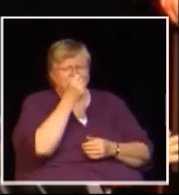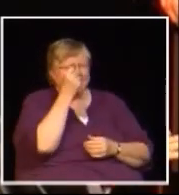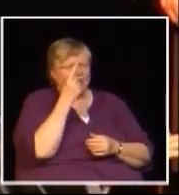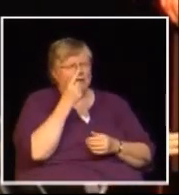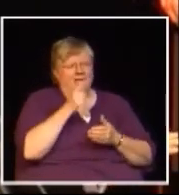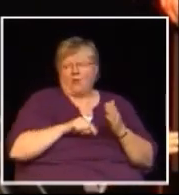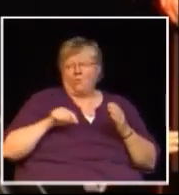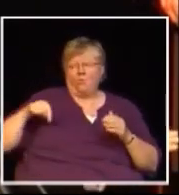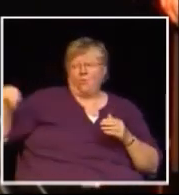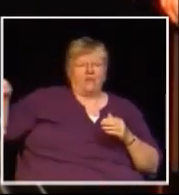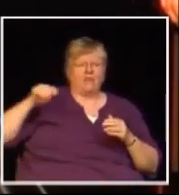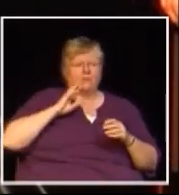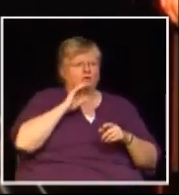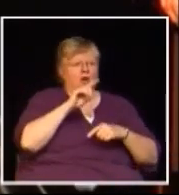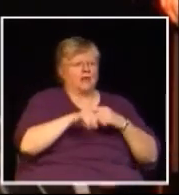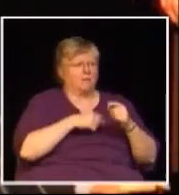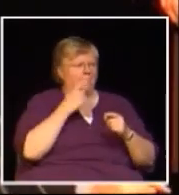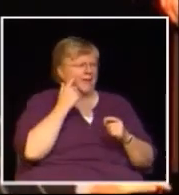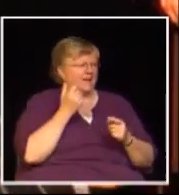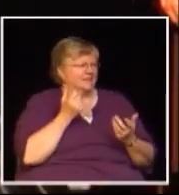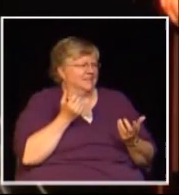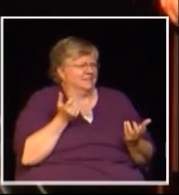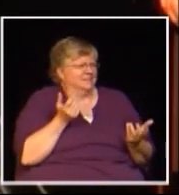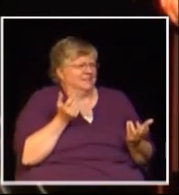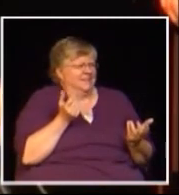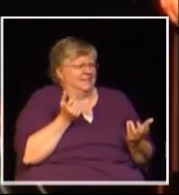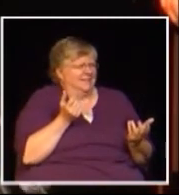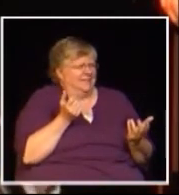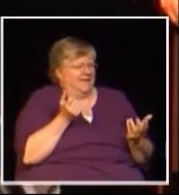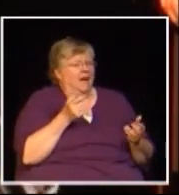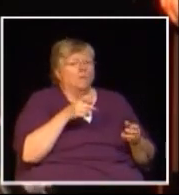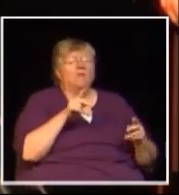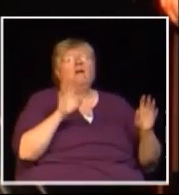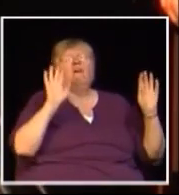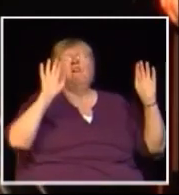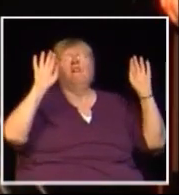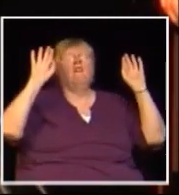the things those guys were talking about because it didn't make any sense and I'd encourage